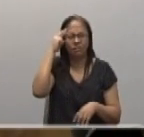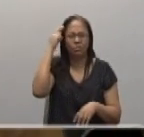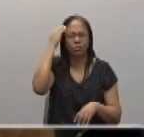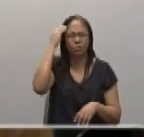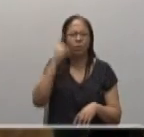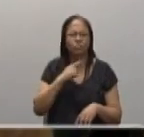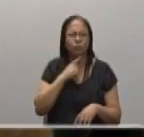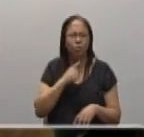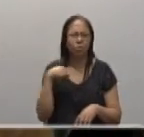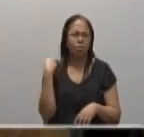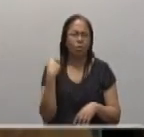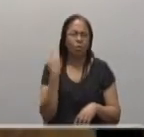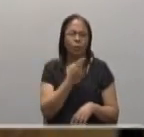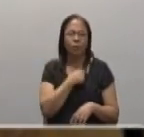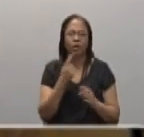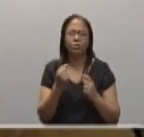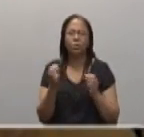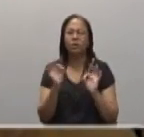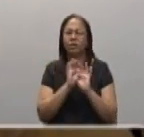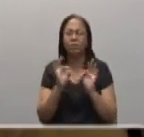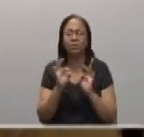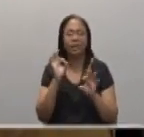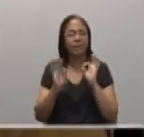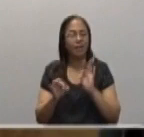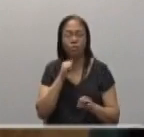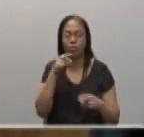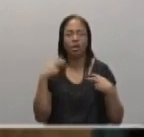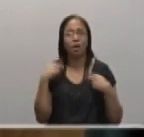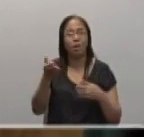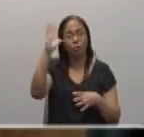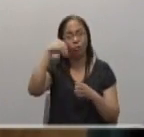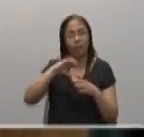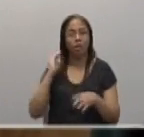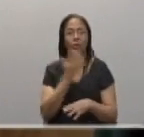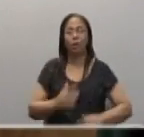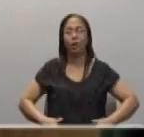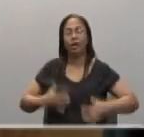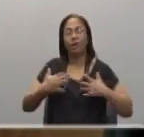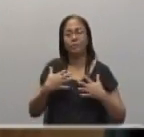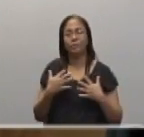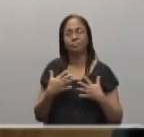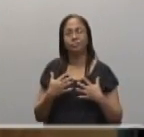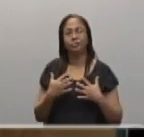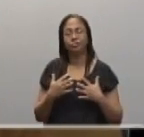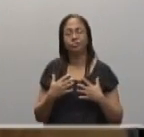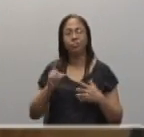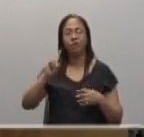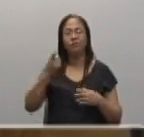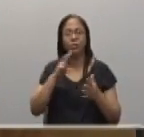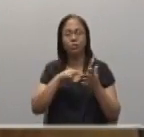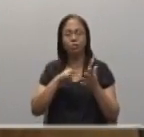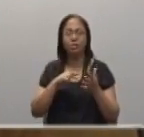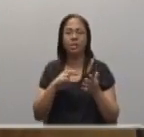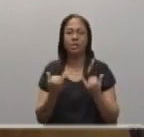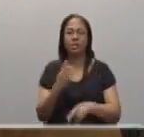we can do nothing. This introduces us to the beautiful first reading we have proclaimed today,